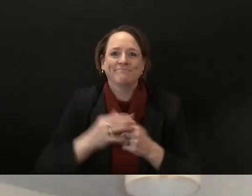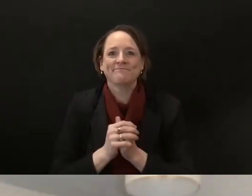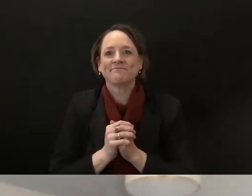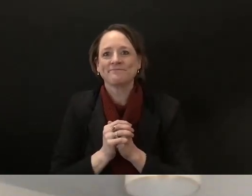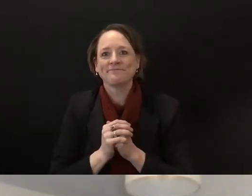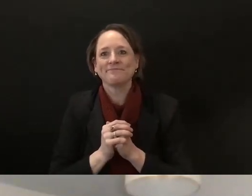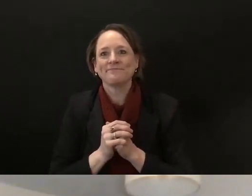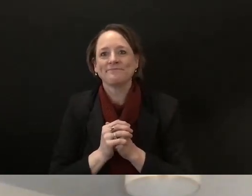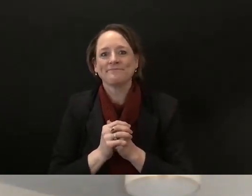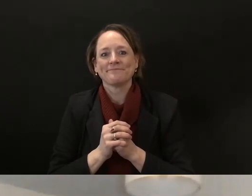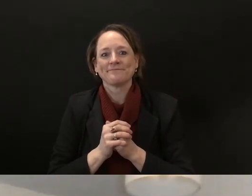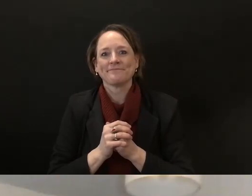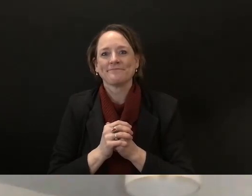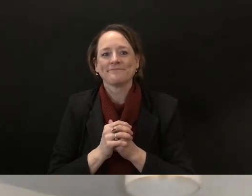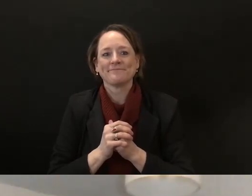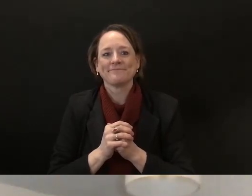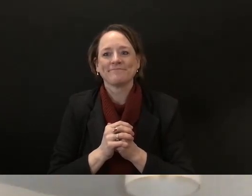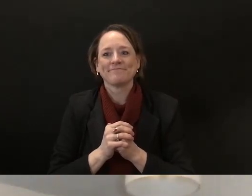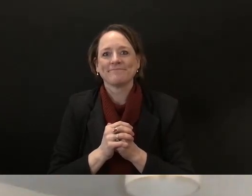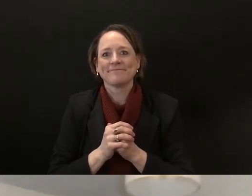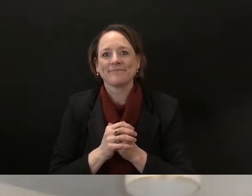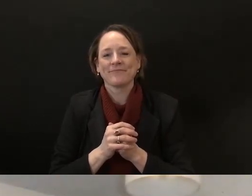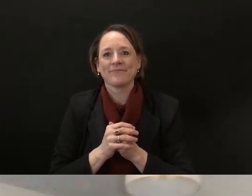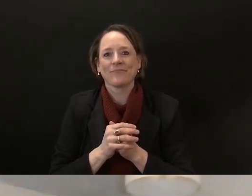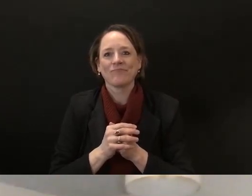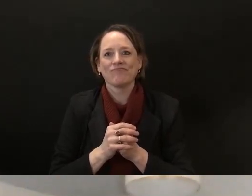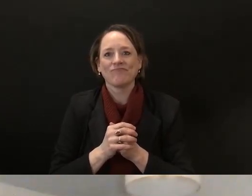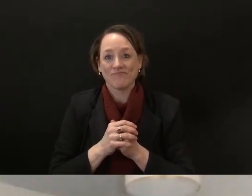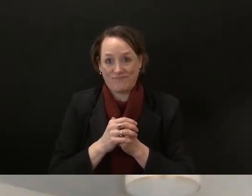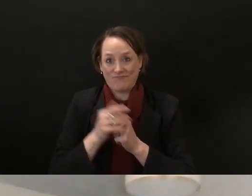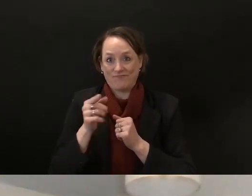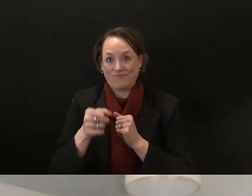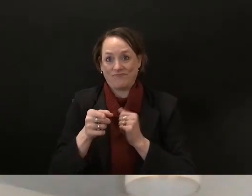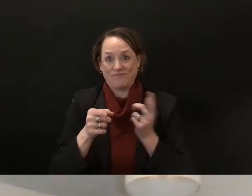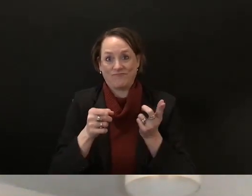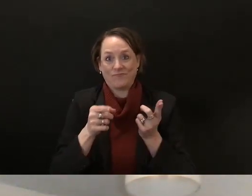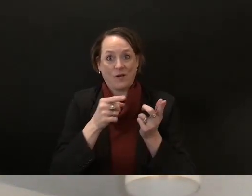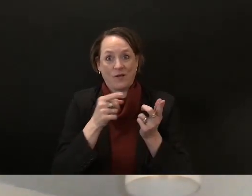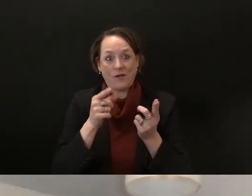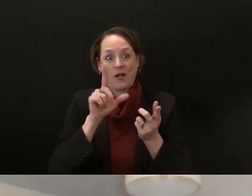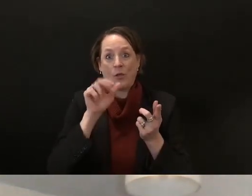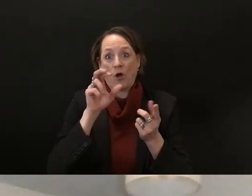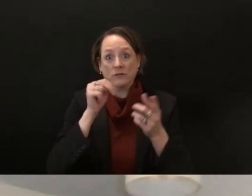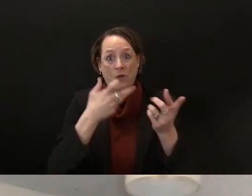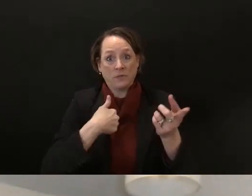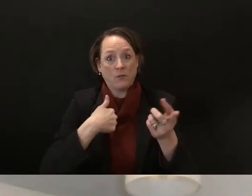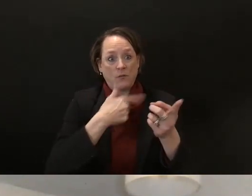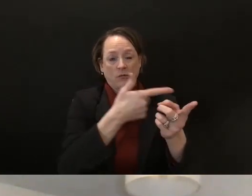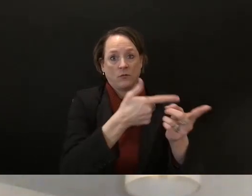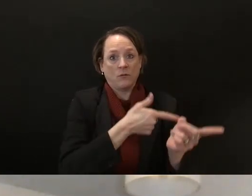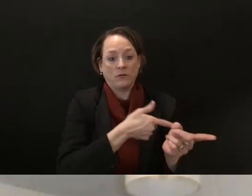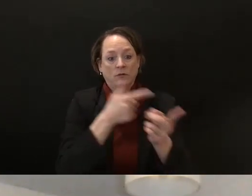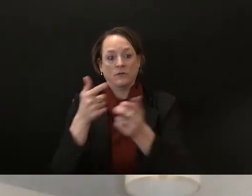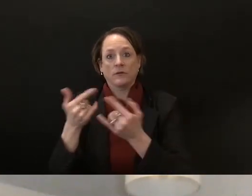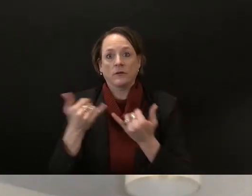donathan should we skip you for a second or do you want to address transportation i can jump on transportation while we wait for him to um i just want